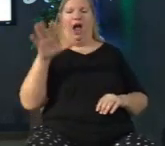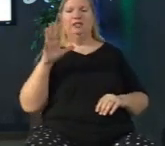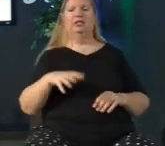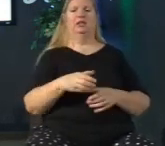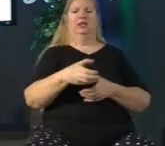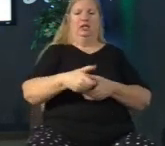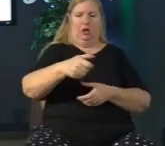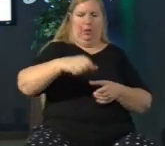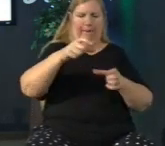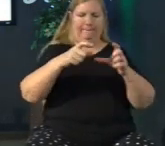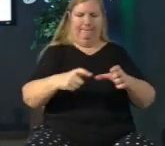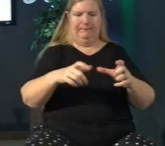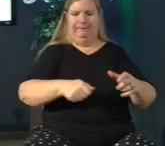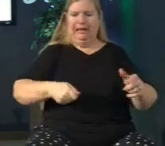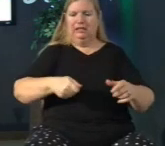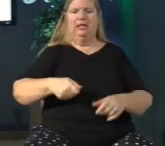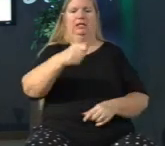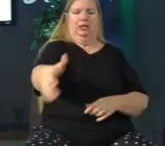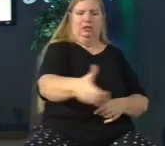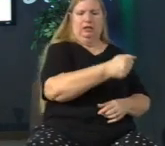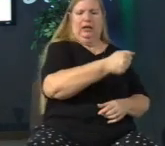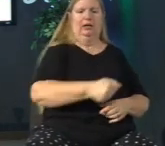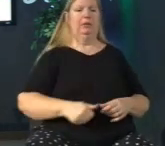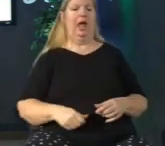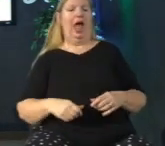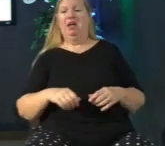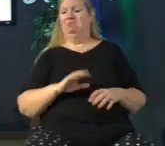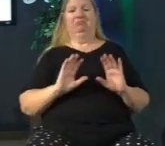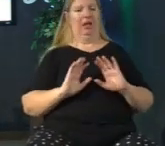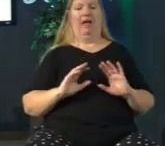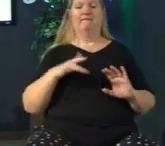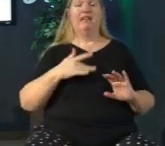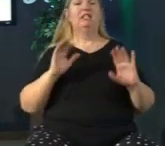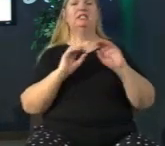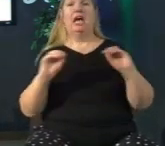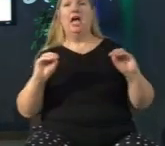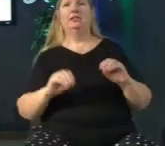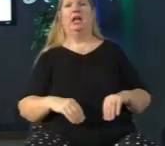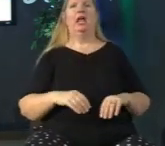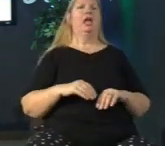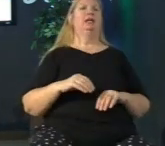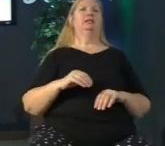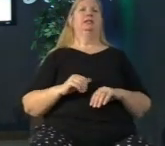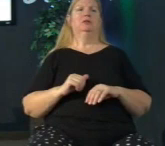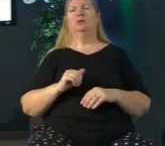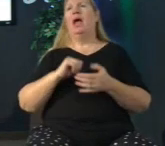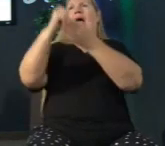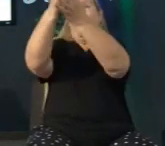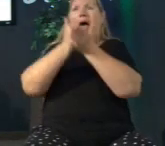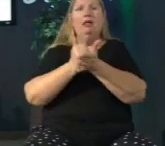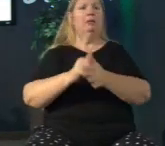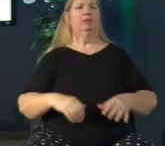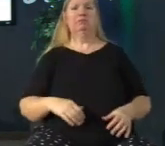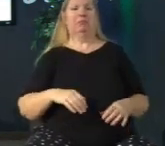blister and they won't feel it at all they don't know to call out for help because they don't